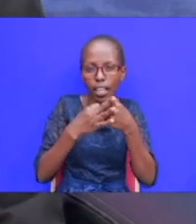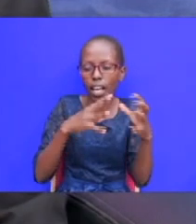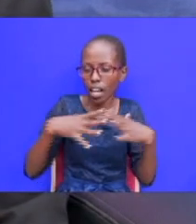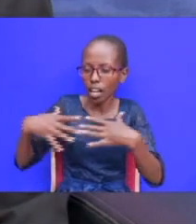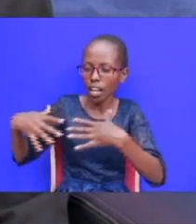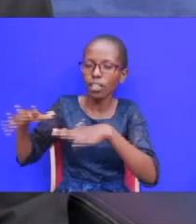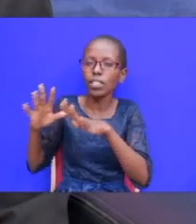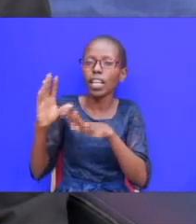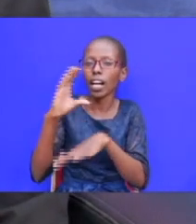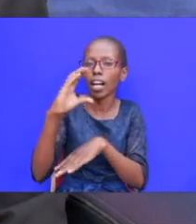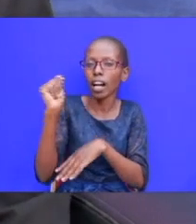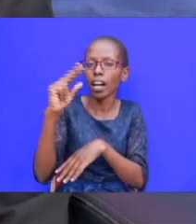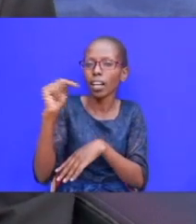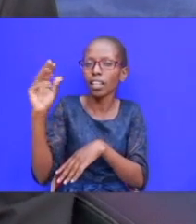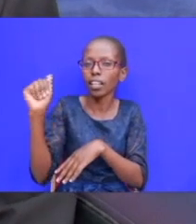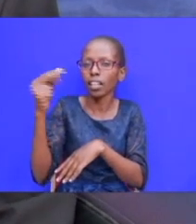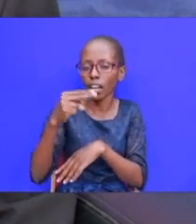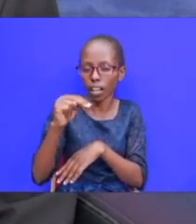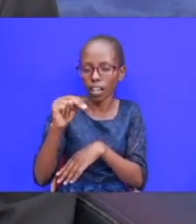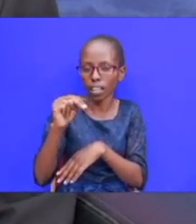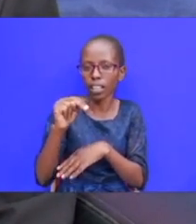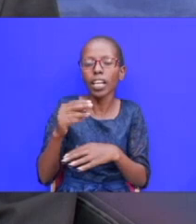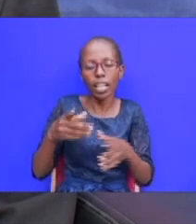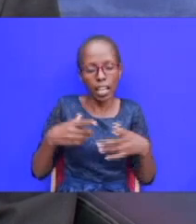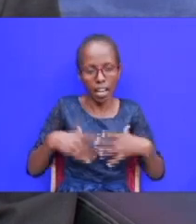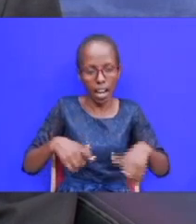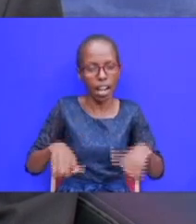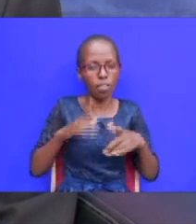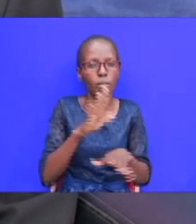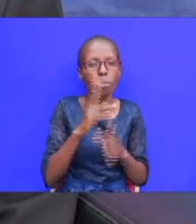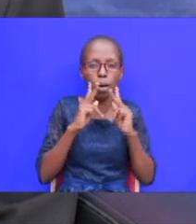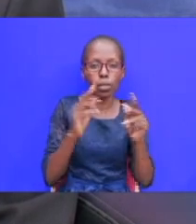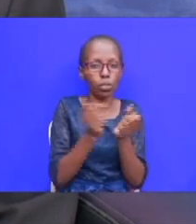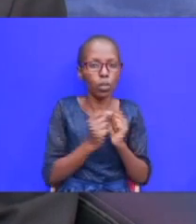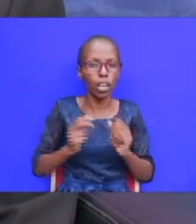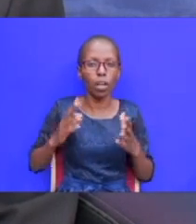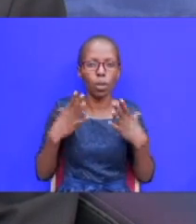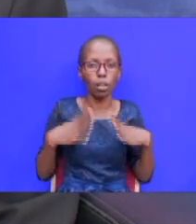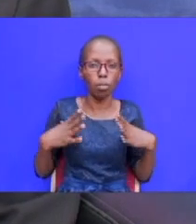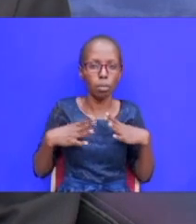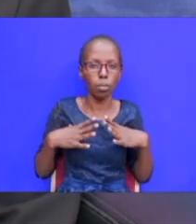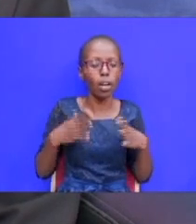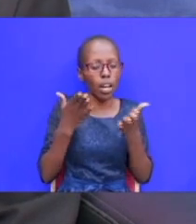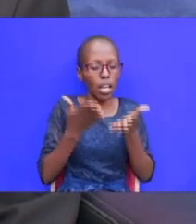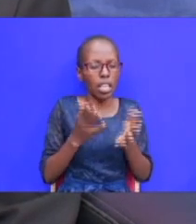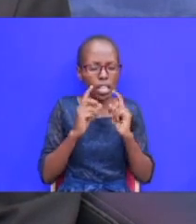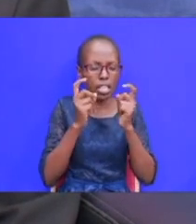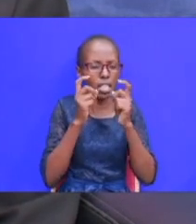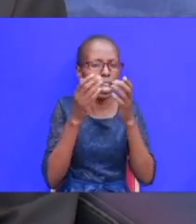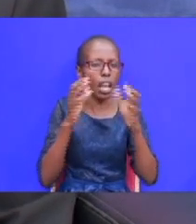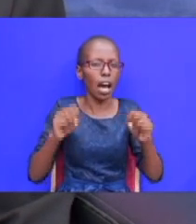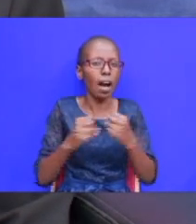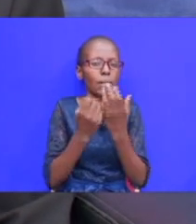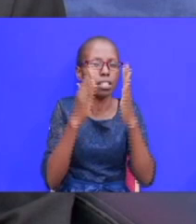and his life is concerned about peace with people so whenever such such grave sins happen